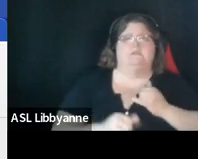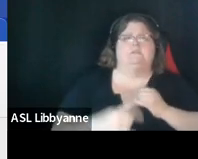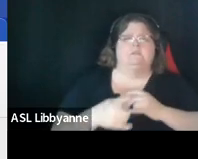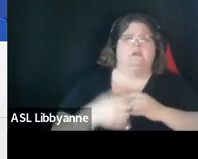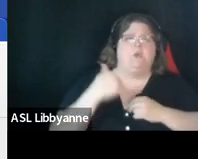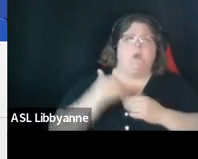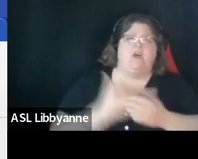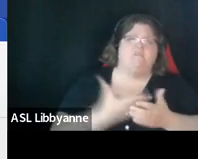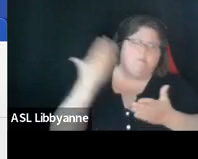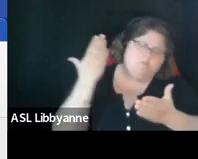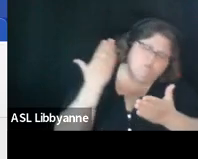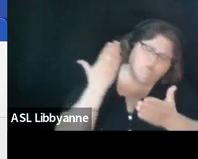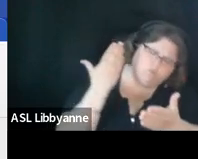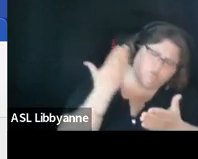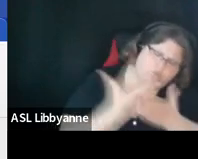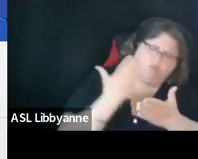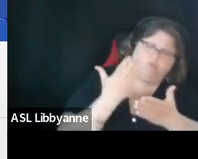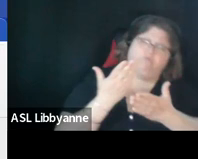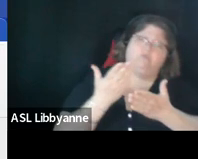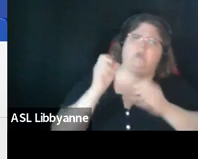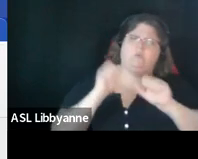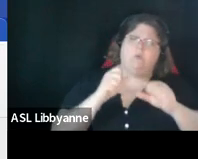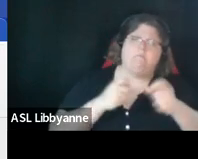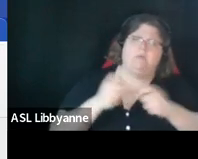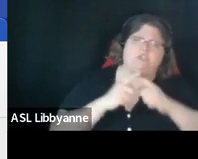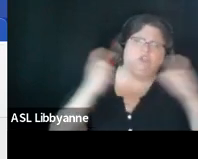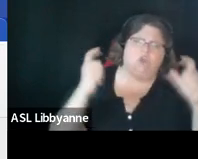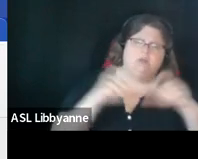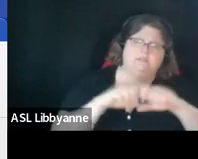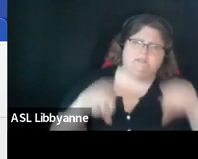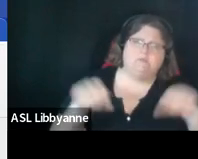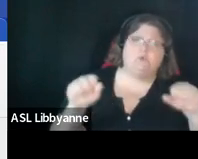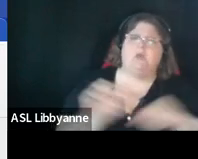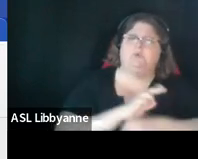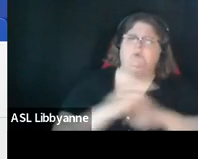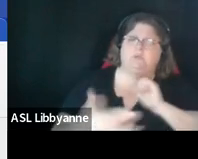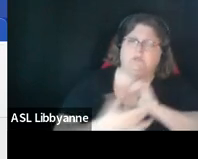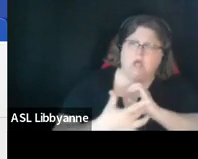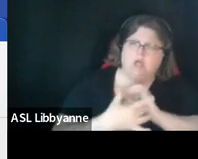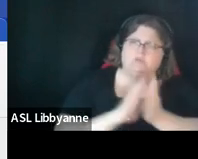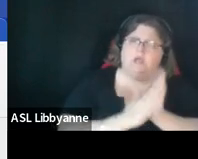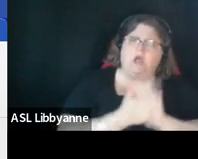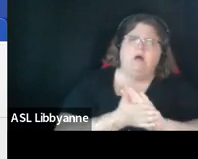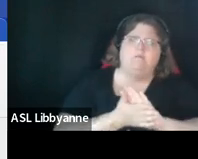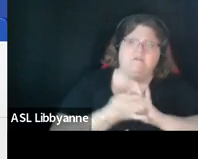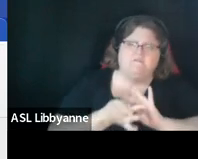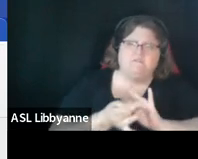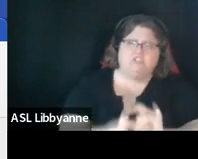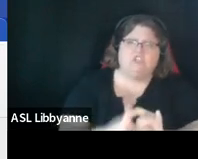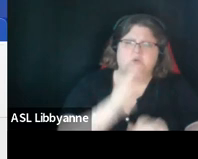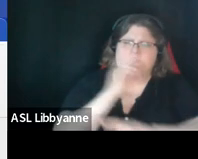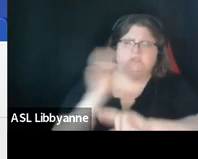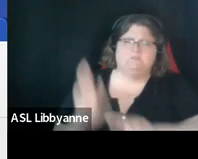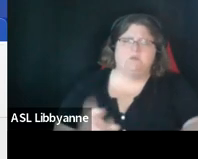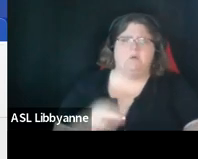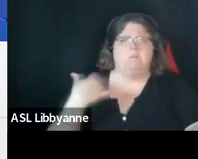systems including the application of and use of current technology to improve efficiency and responsiveness i mean it's a